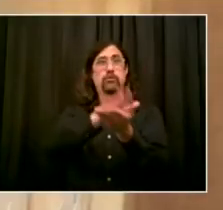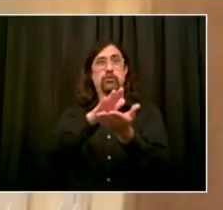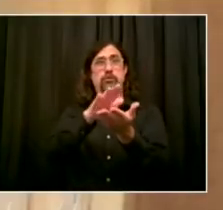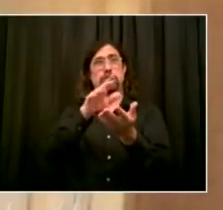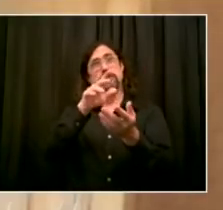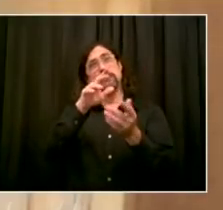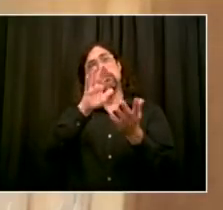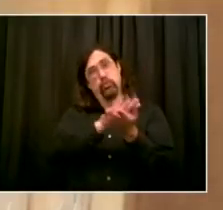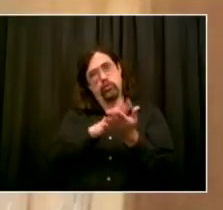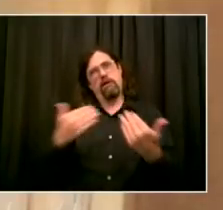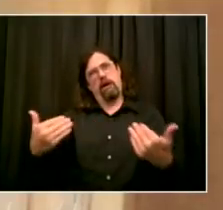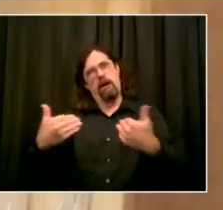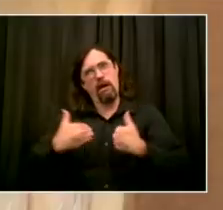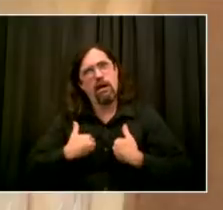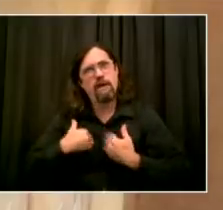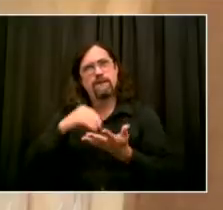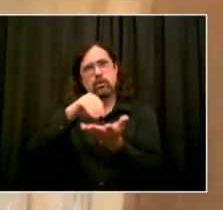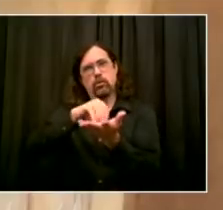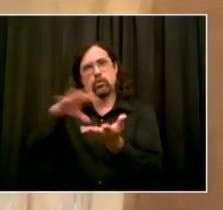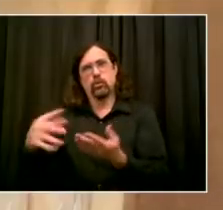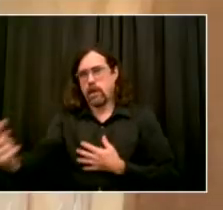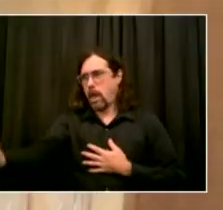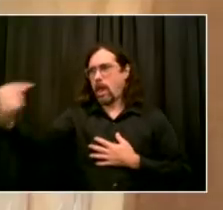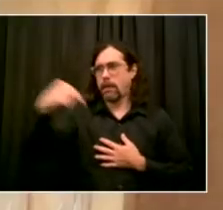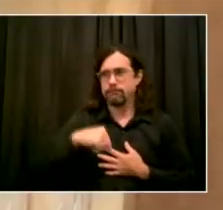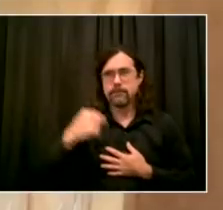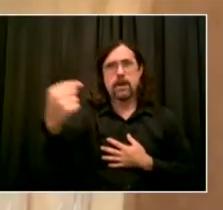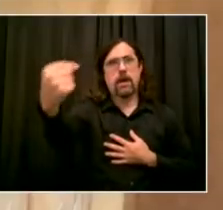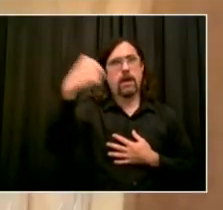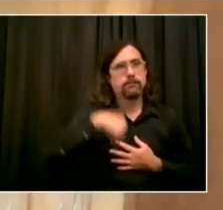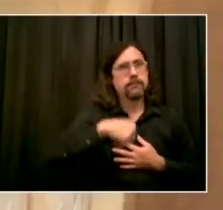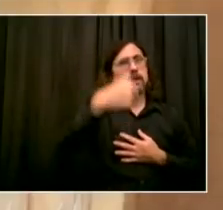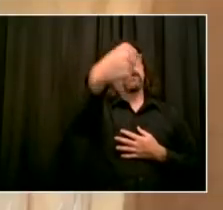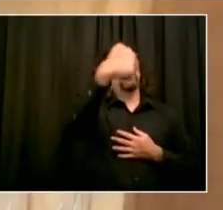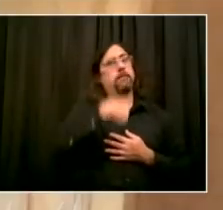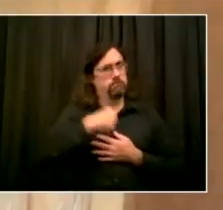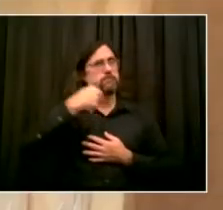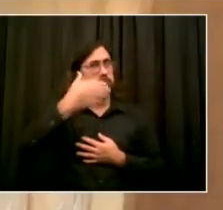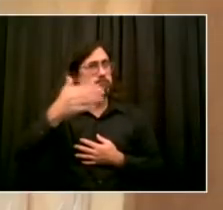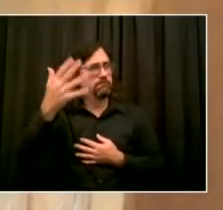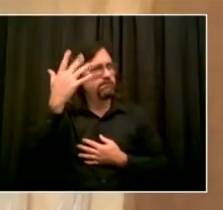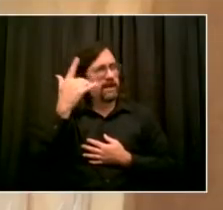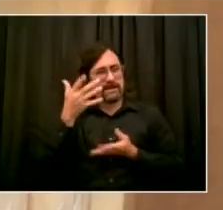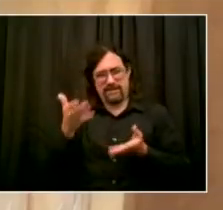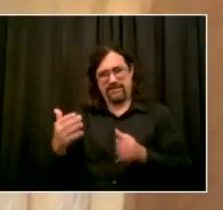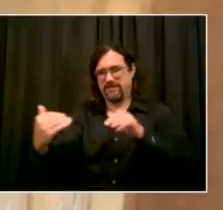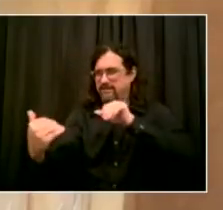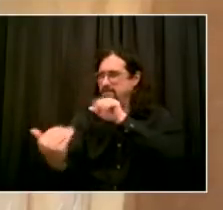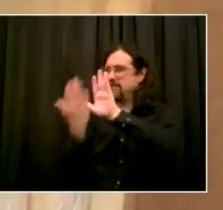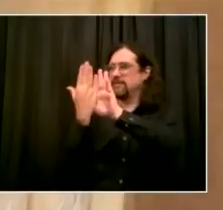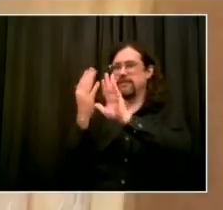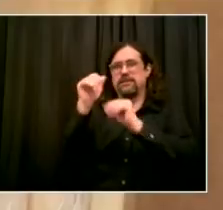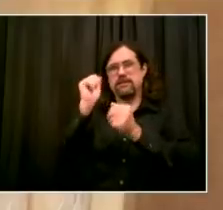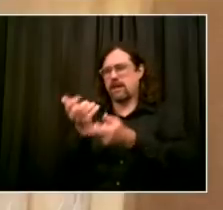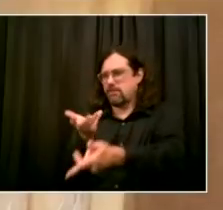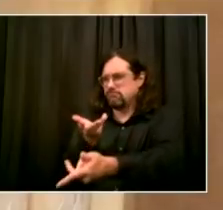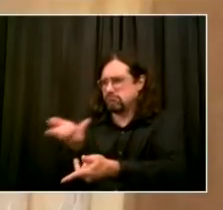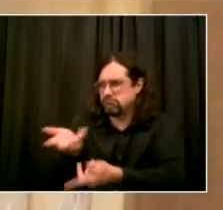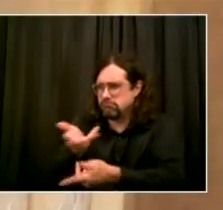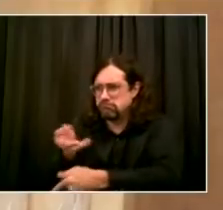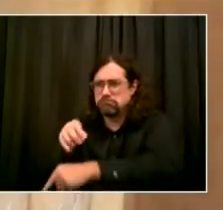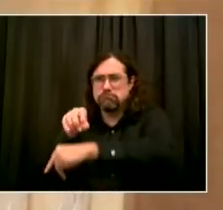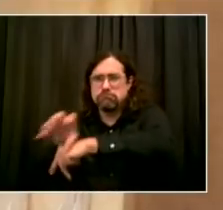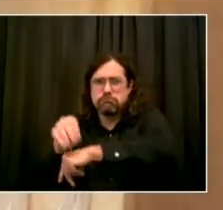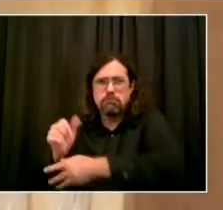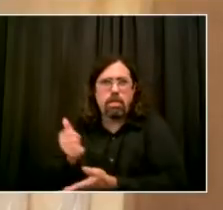they need. So you just made a beautiful case of why it's so urgent that because we're able to do this that we